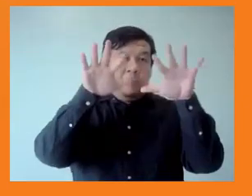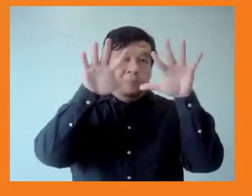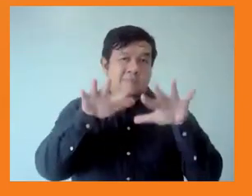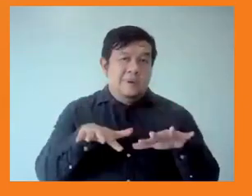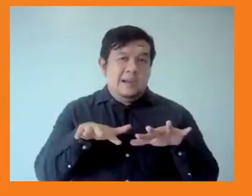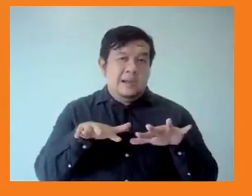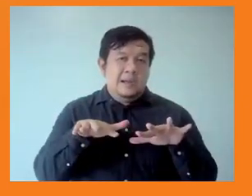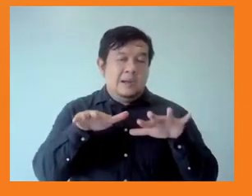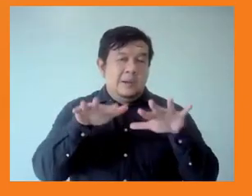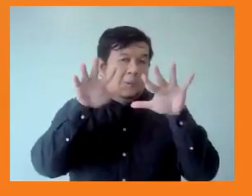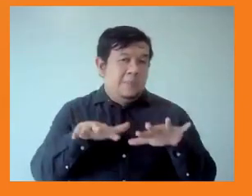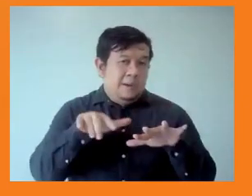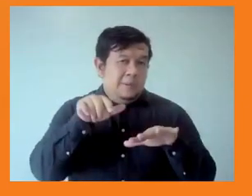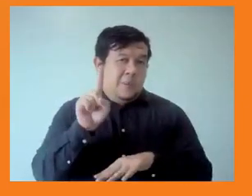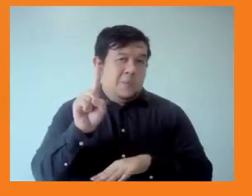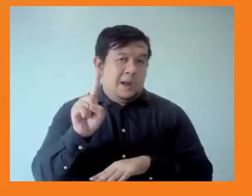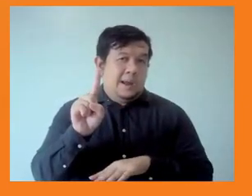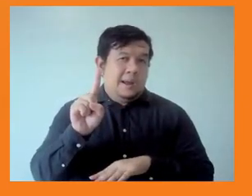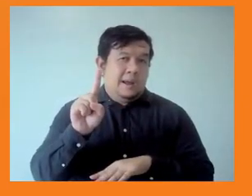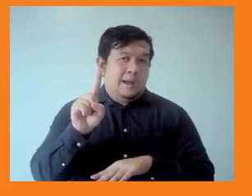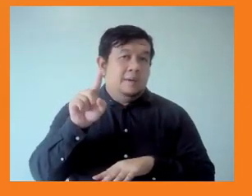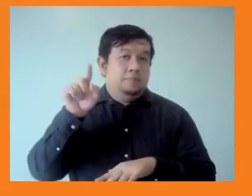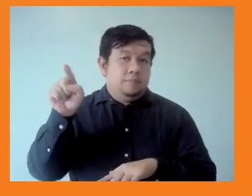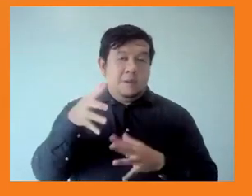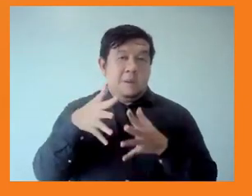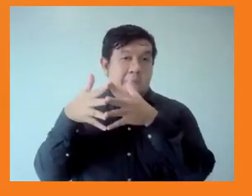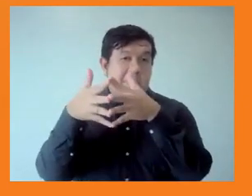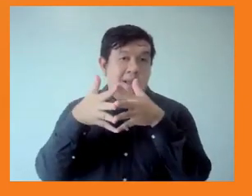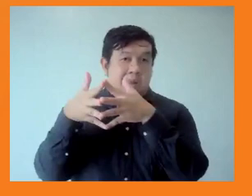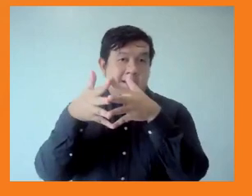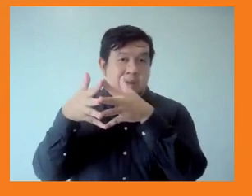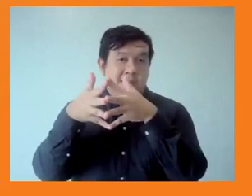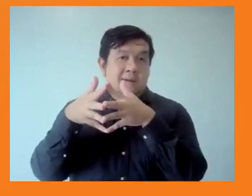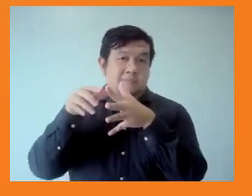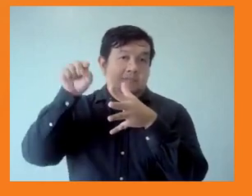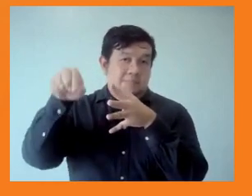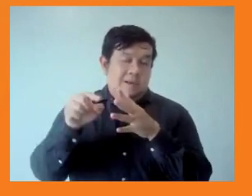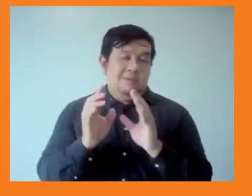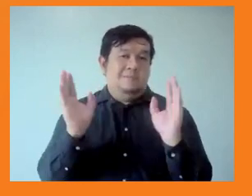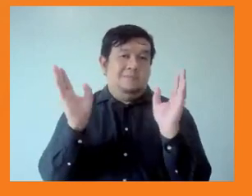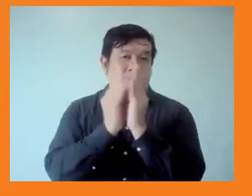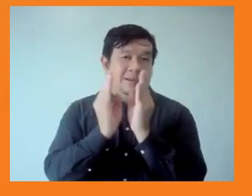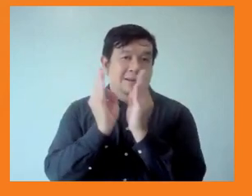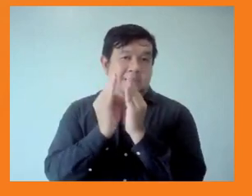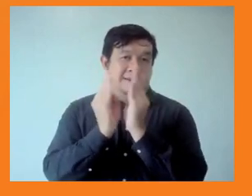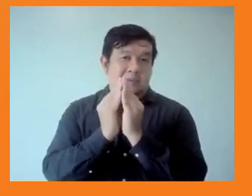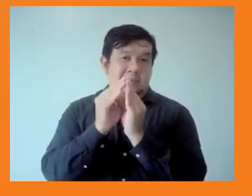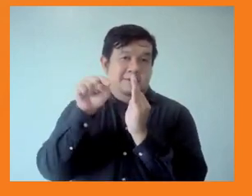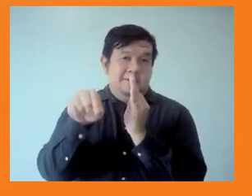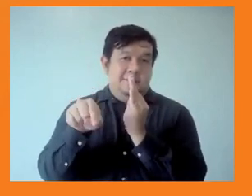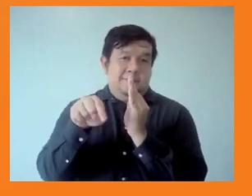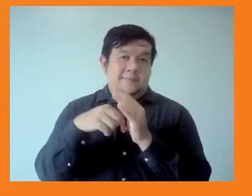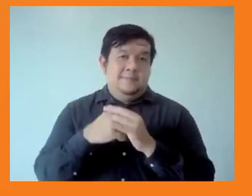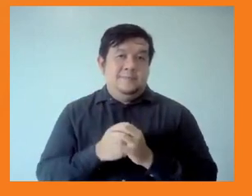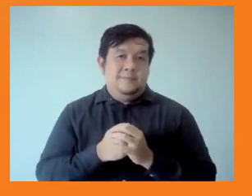in Washington, at the IMF and World Bank annual meetings. And we're recommending that countries should have comprehensive national inequality reduction action